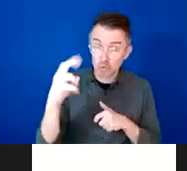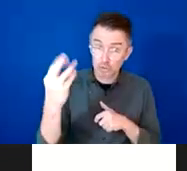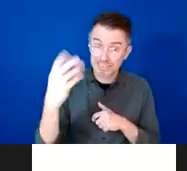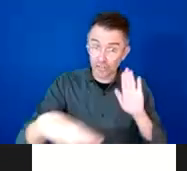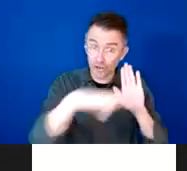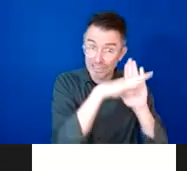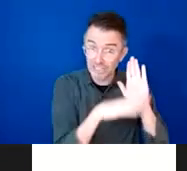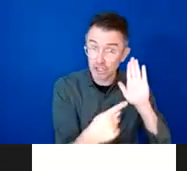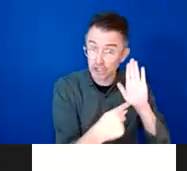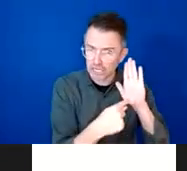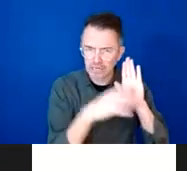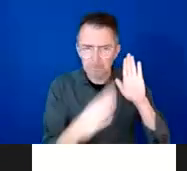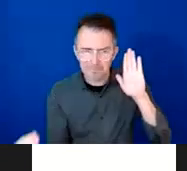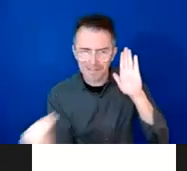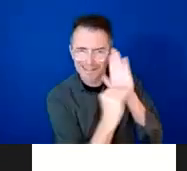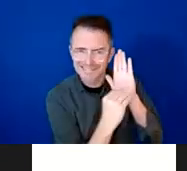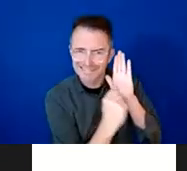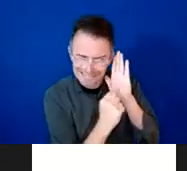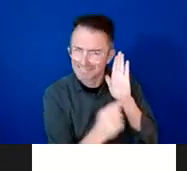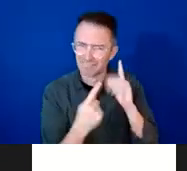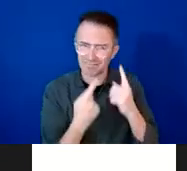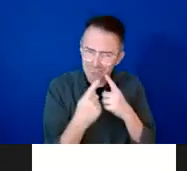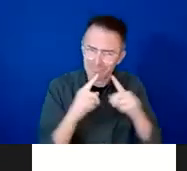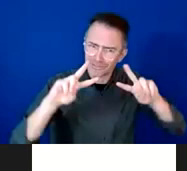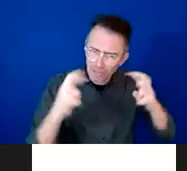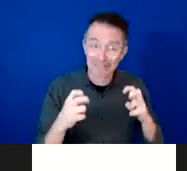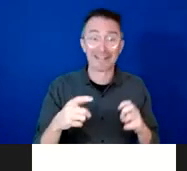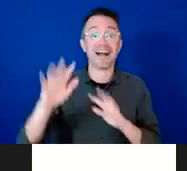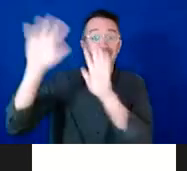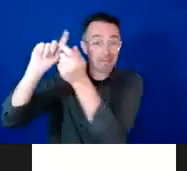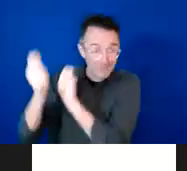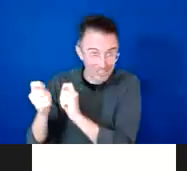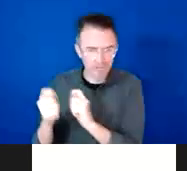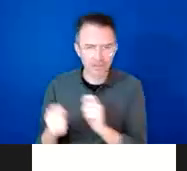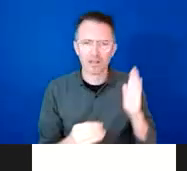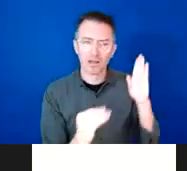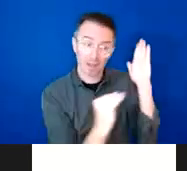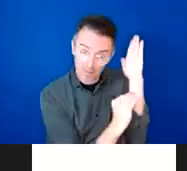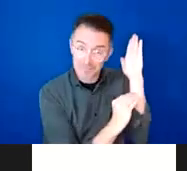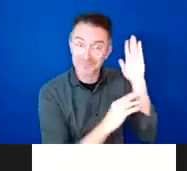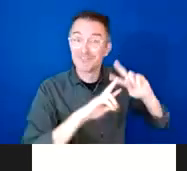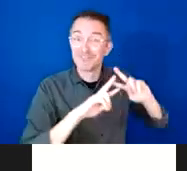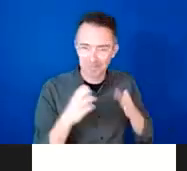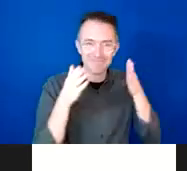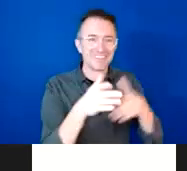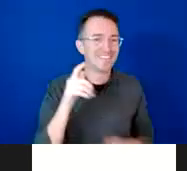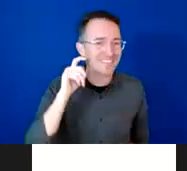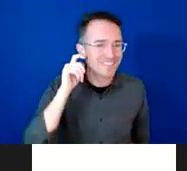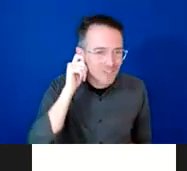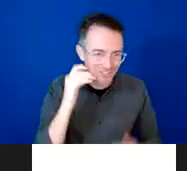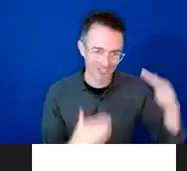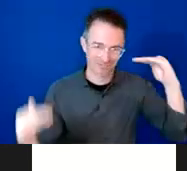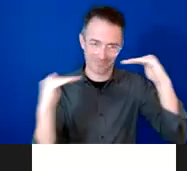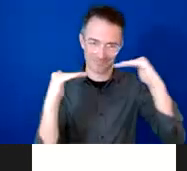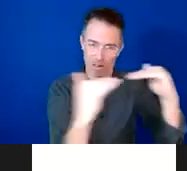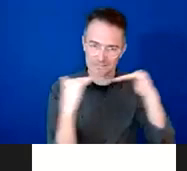climate and goal 5 on gender equality and reporting seems like a very procedural